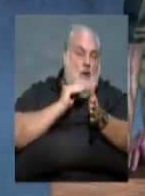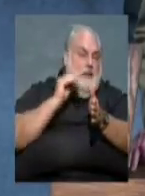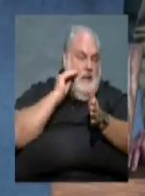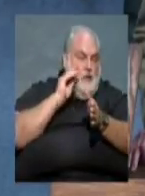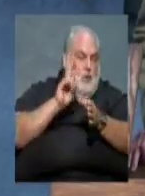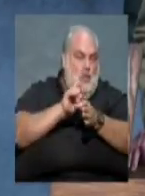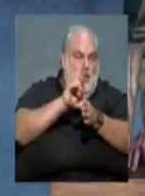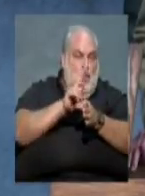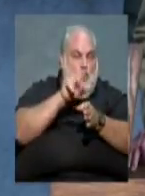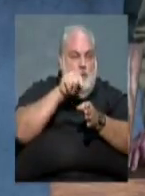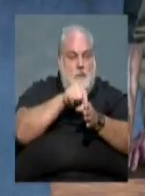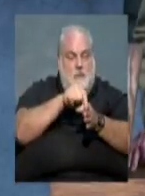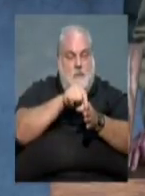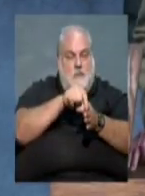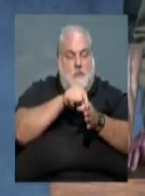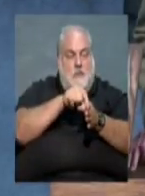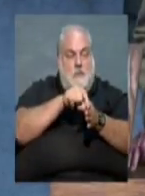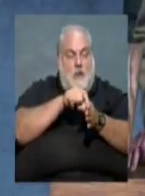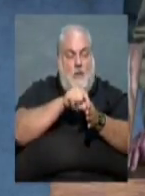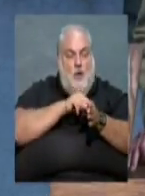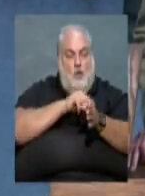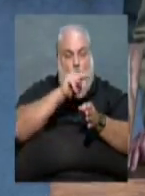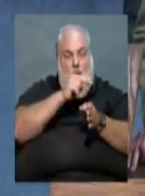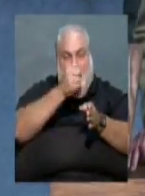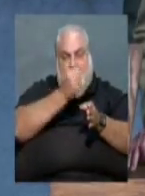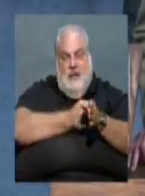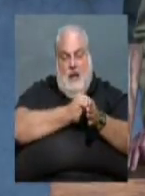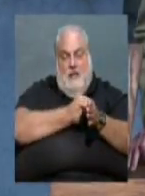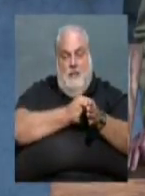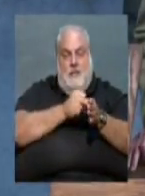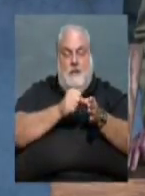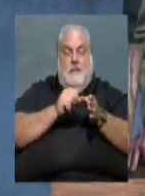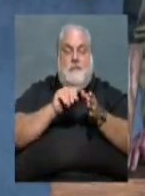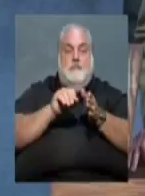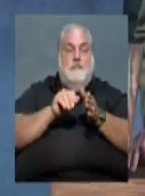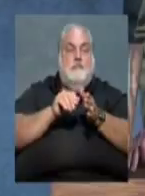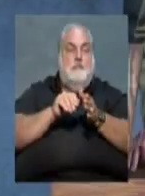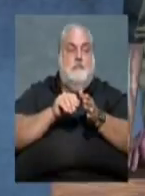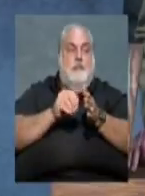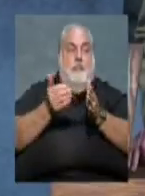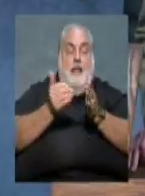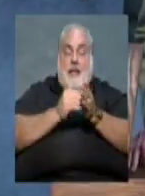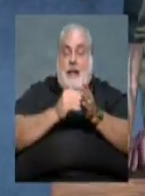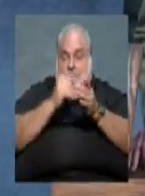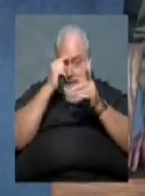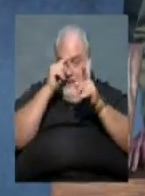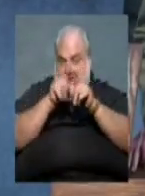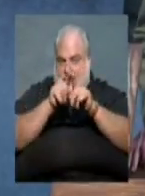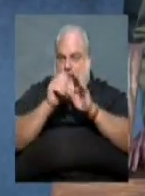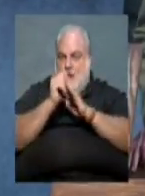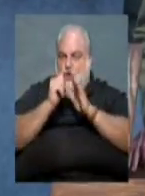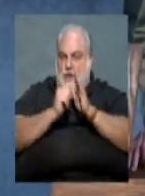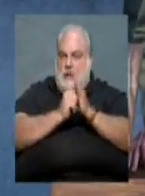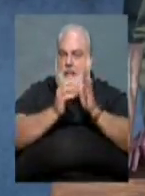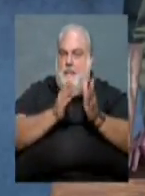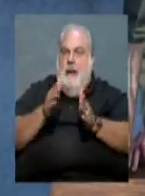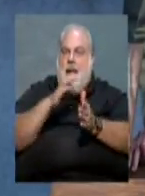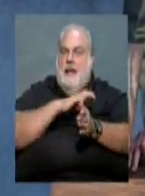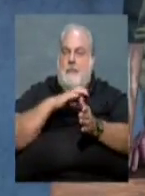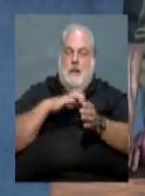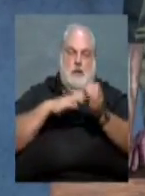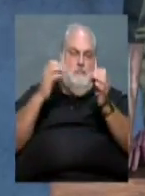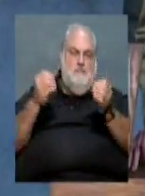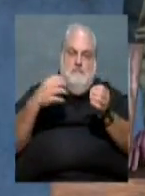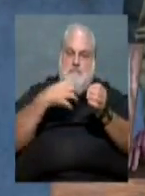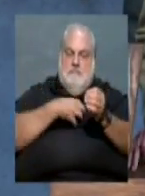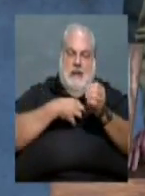on the north and south. Again, this was on the consent agenda at the Planning Commission, and